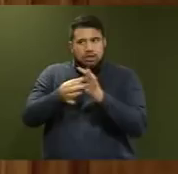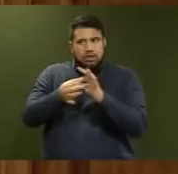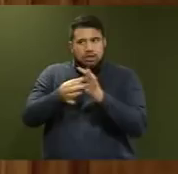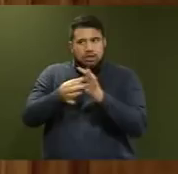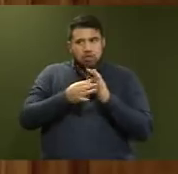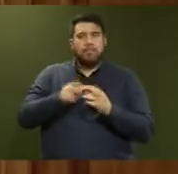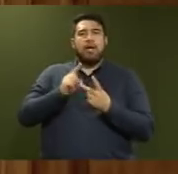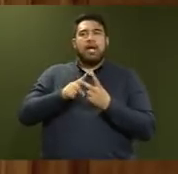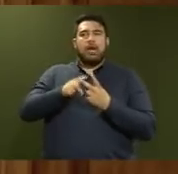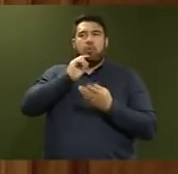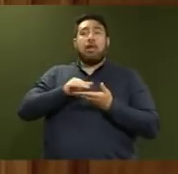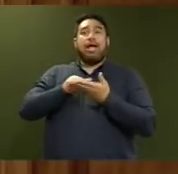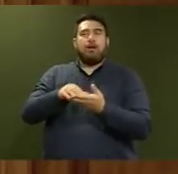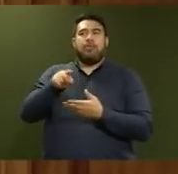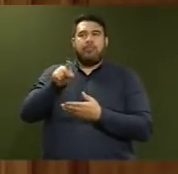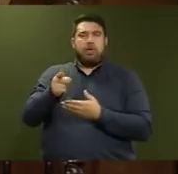Part of the country.